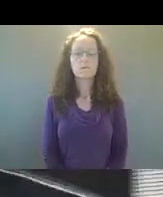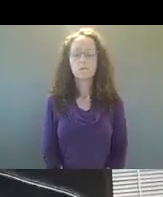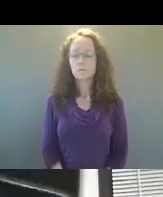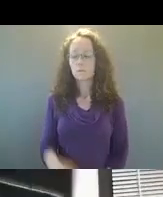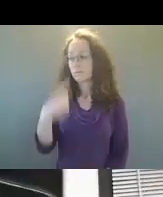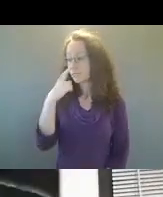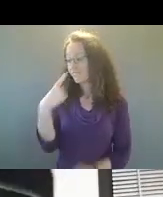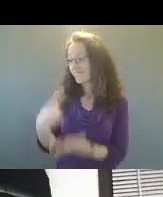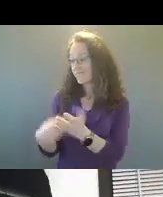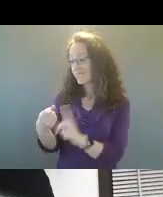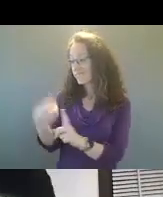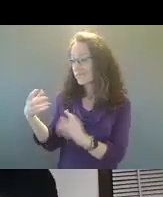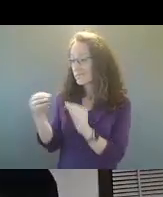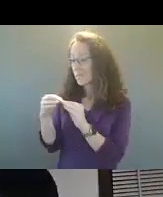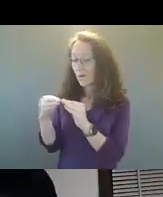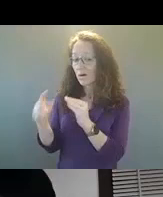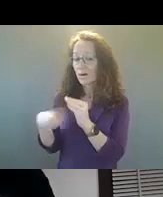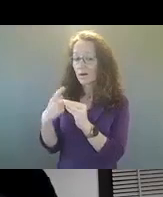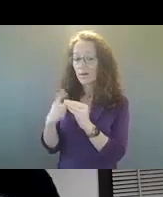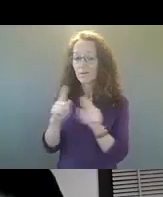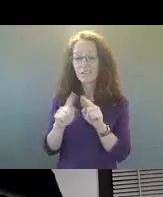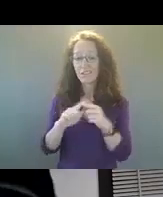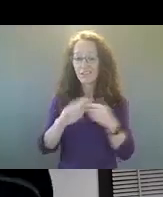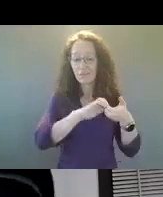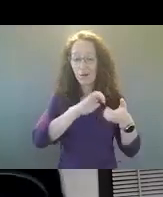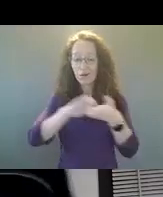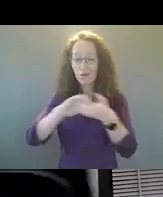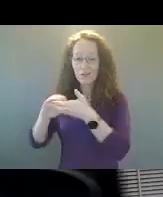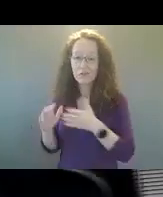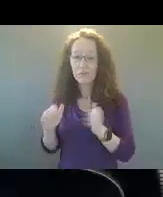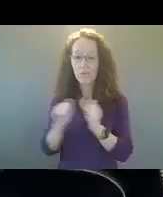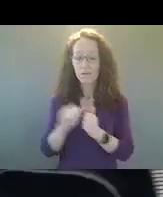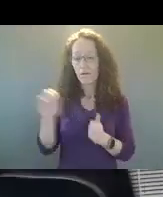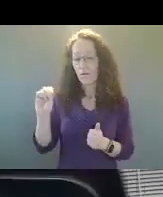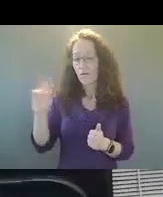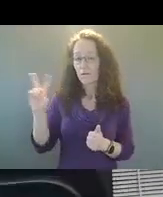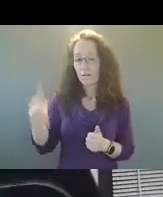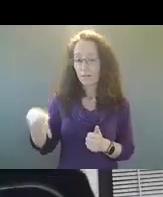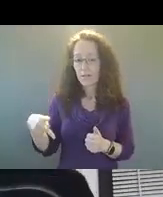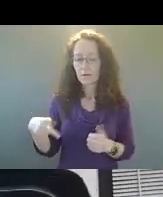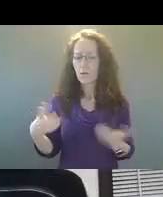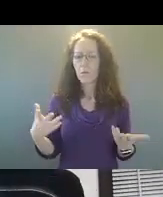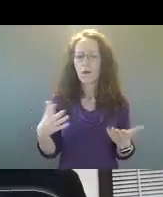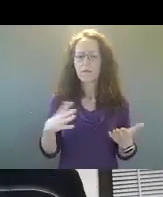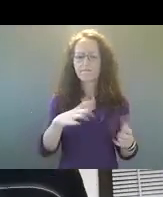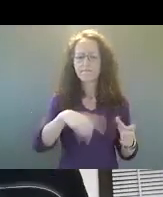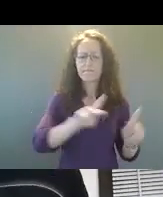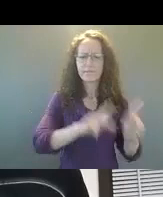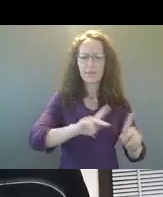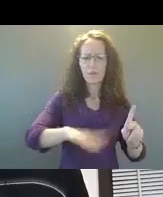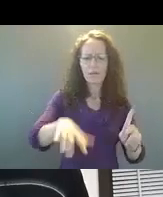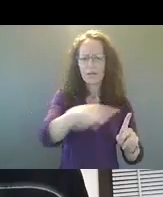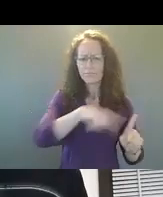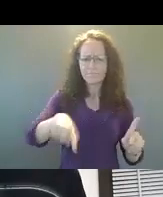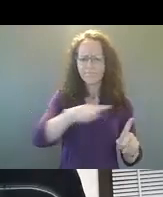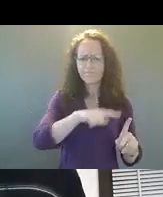a little bit more of the different partnerships that the OVP has, uh, with community, um, and, and to the